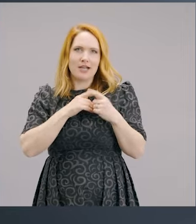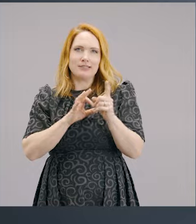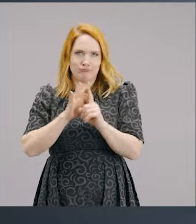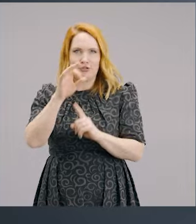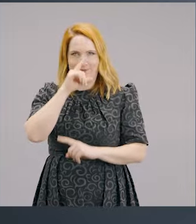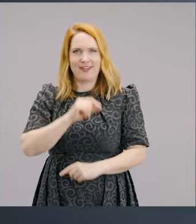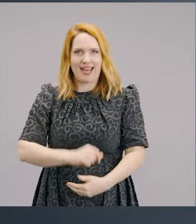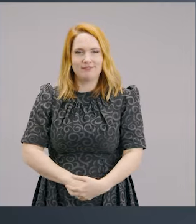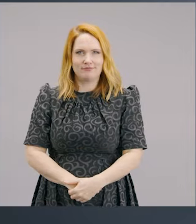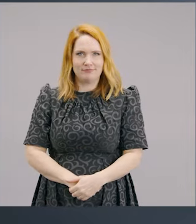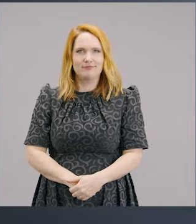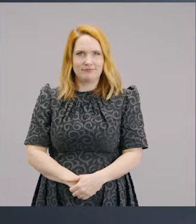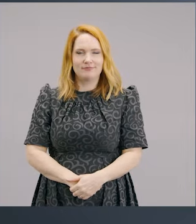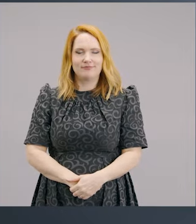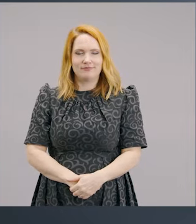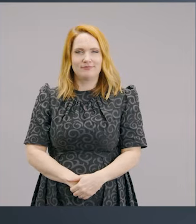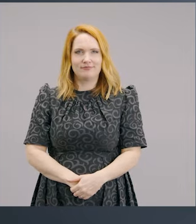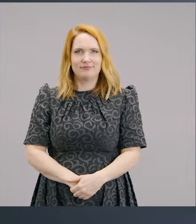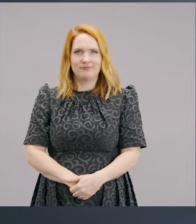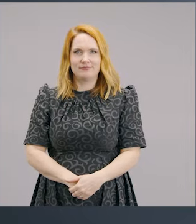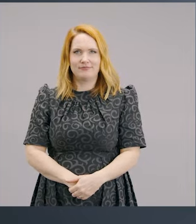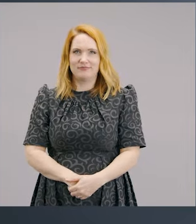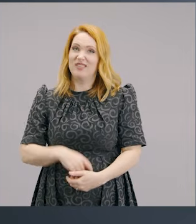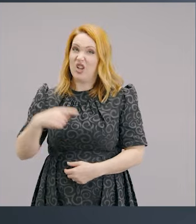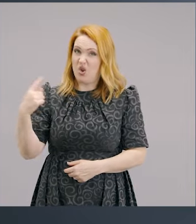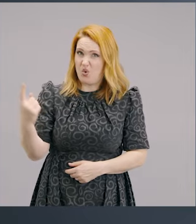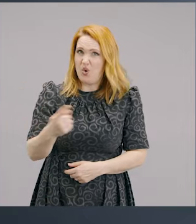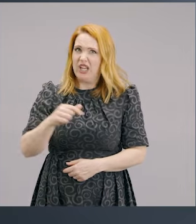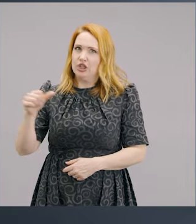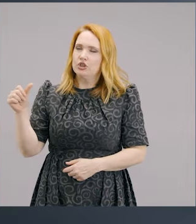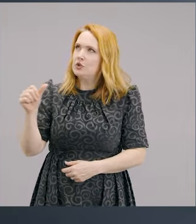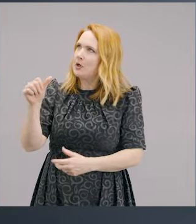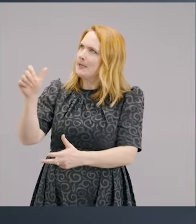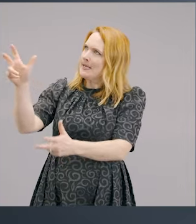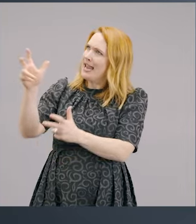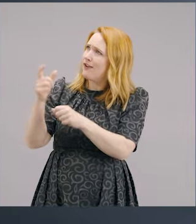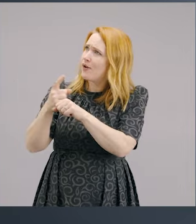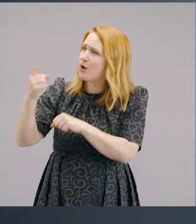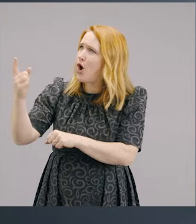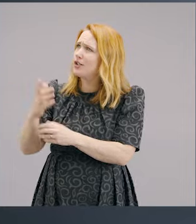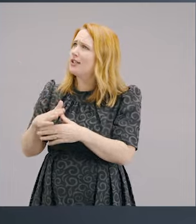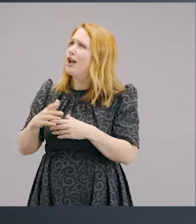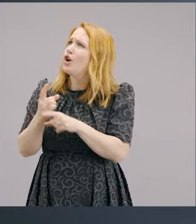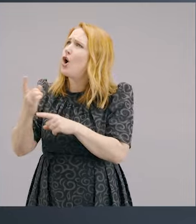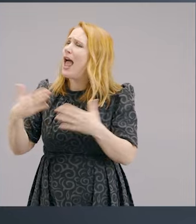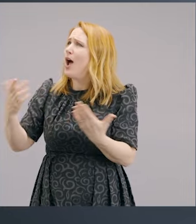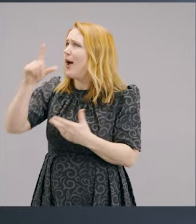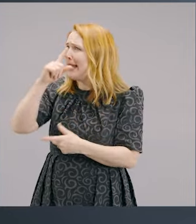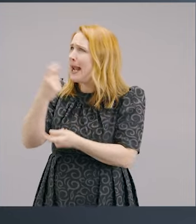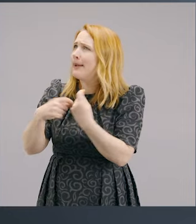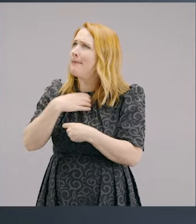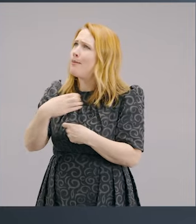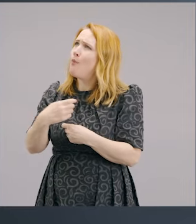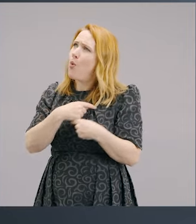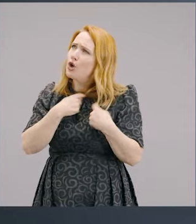in our hearts. We've got room to expand and so we should be keen to hear from God saying, God, how can I become